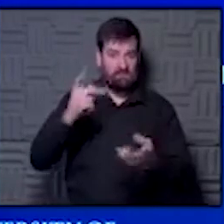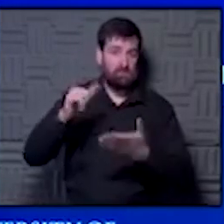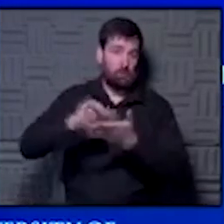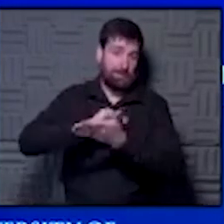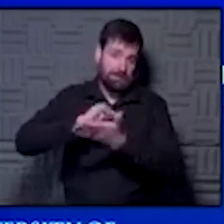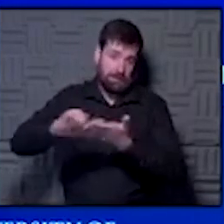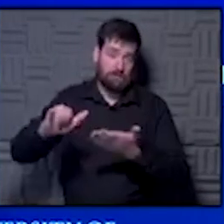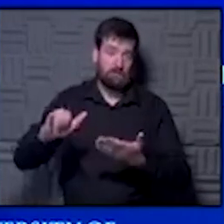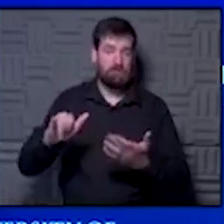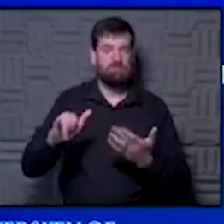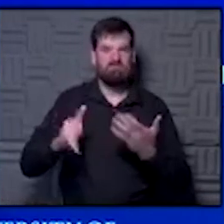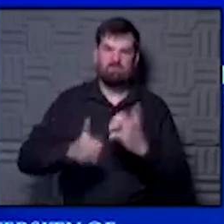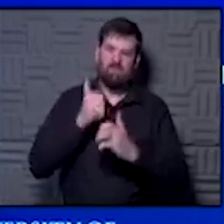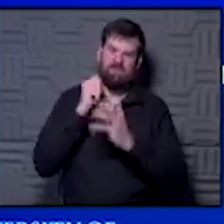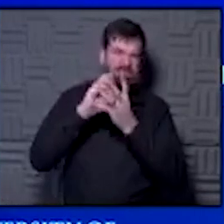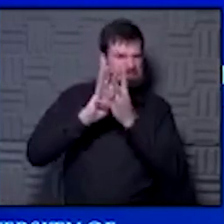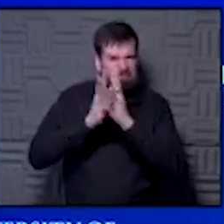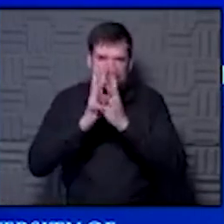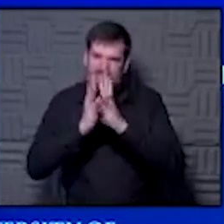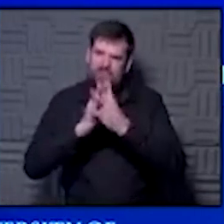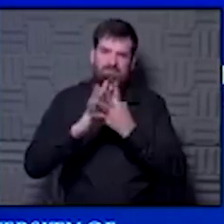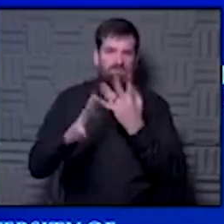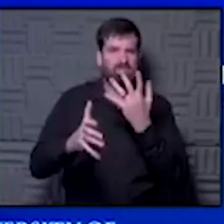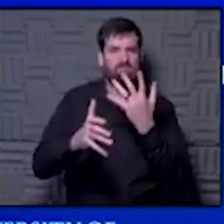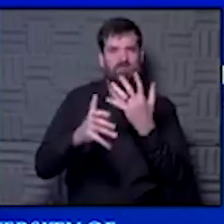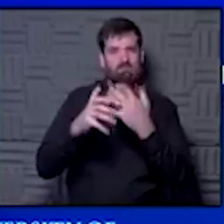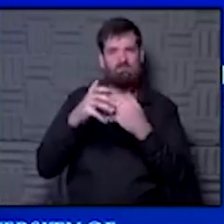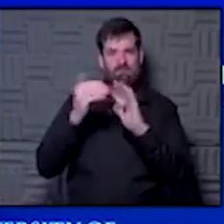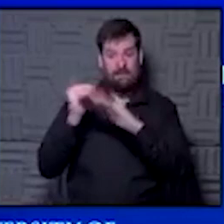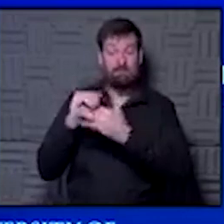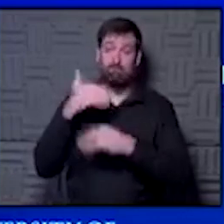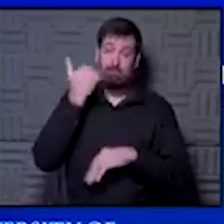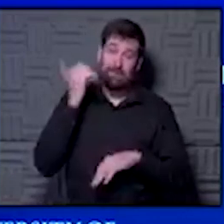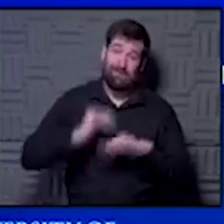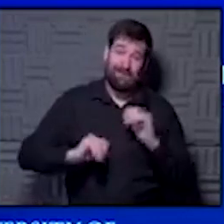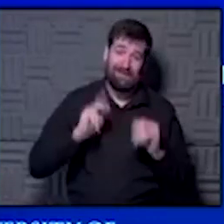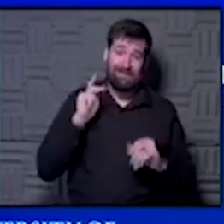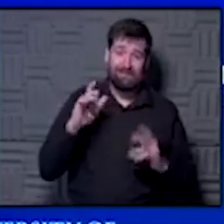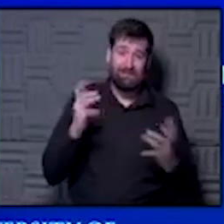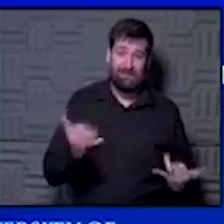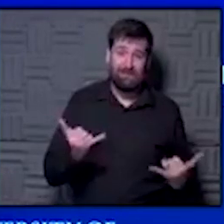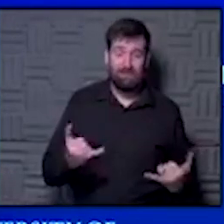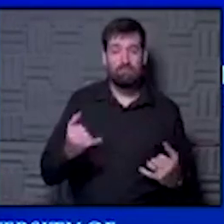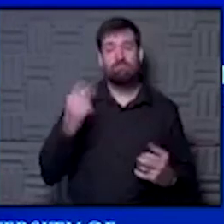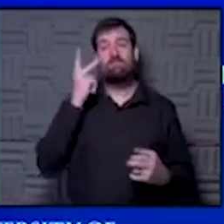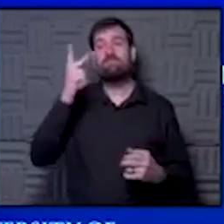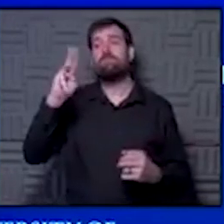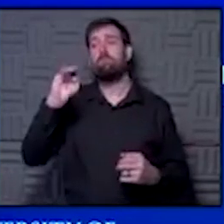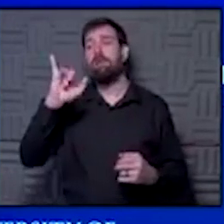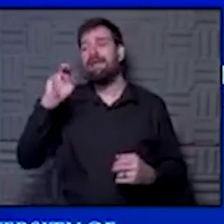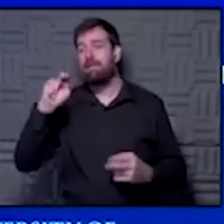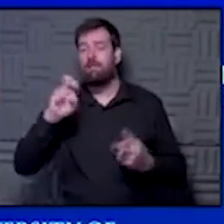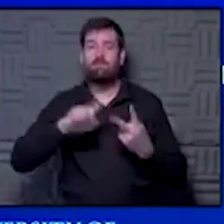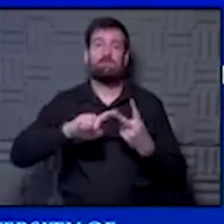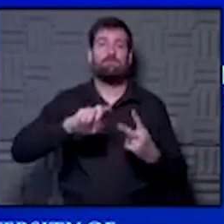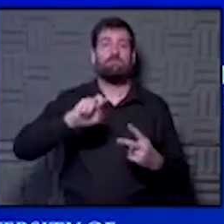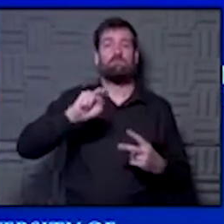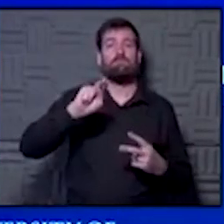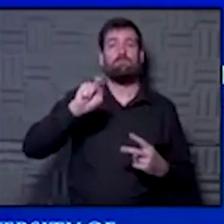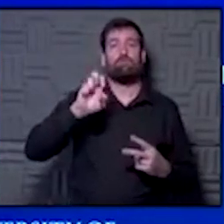York City. One of the most crowded cities on earth. Doing a lot better in Kansas City. We see it up in Maine. We see it in New England.